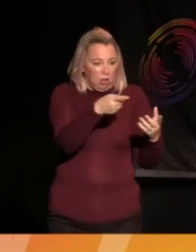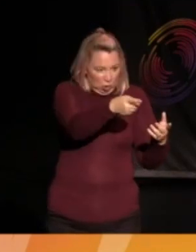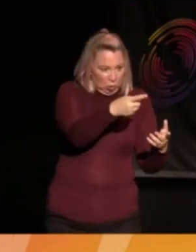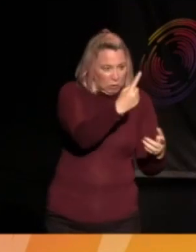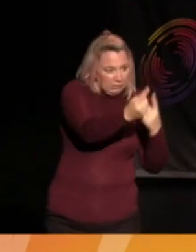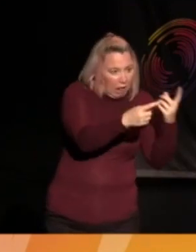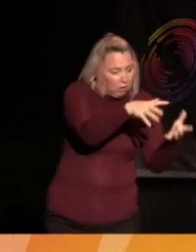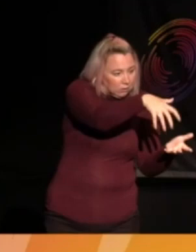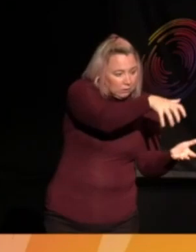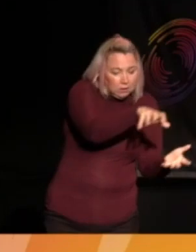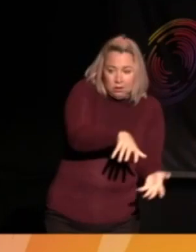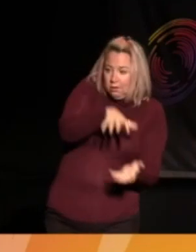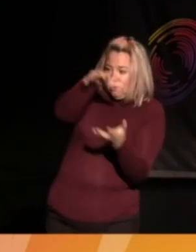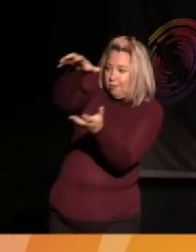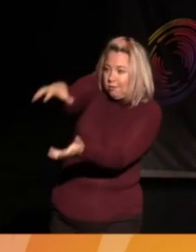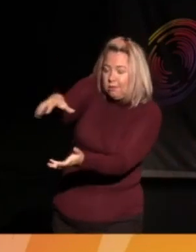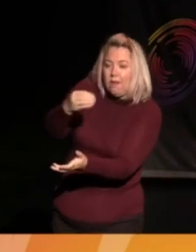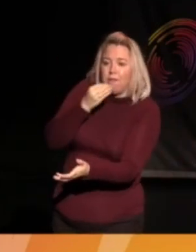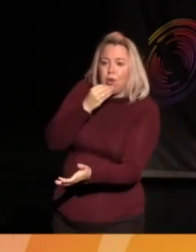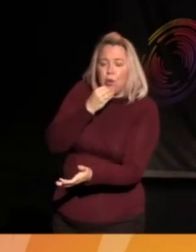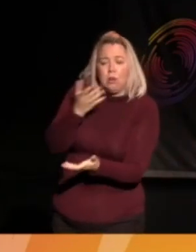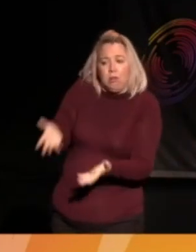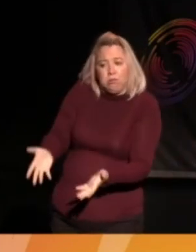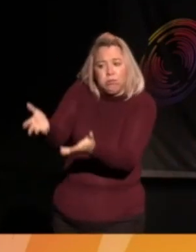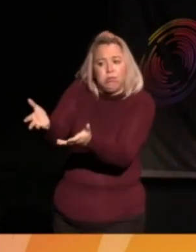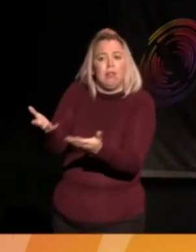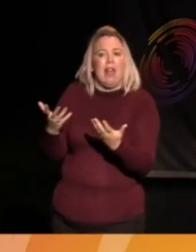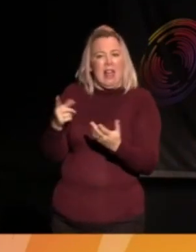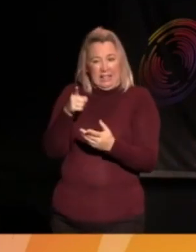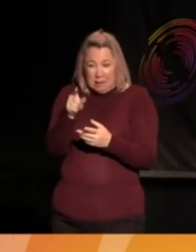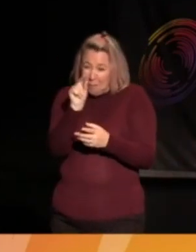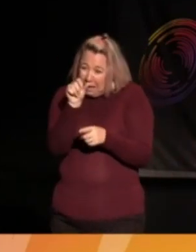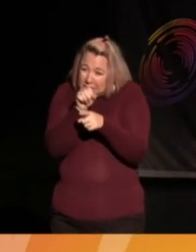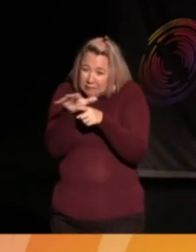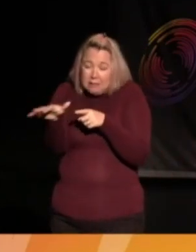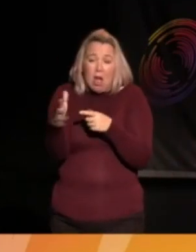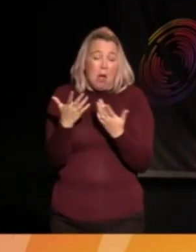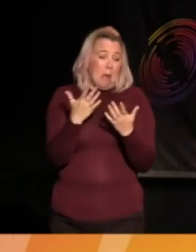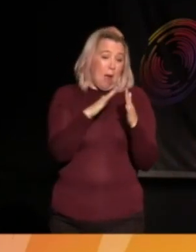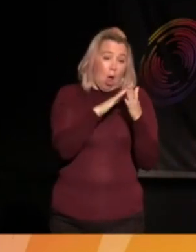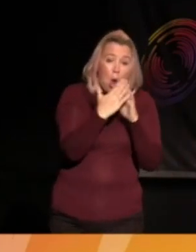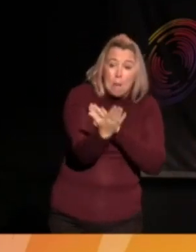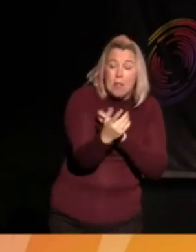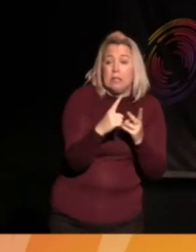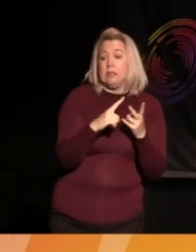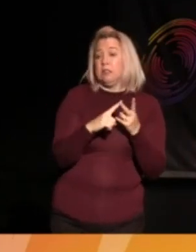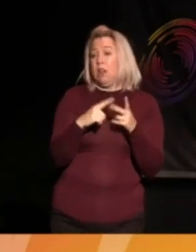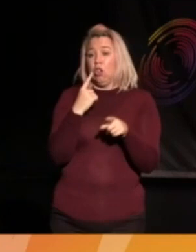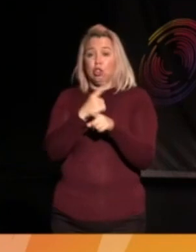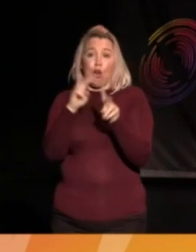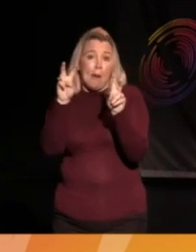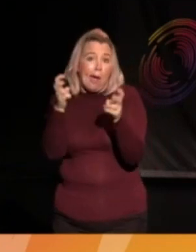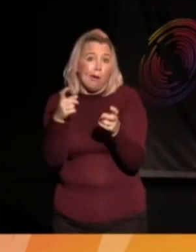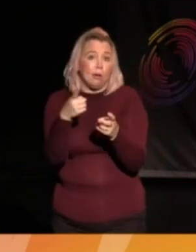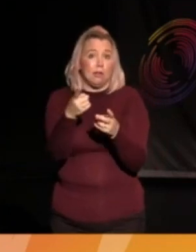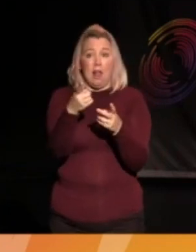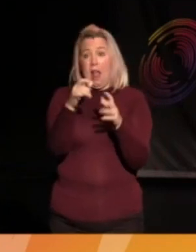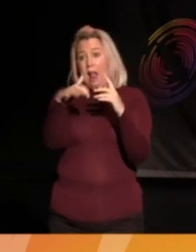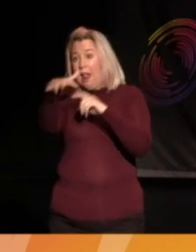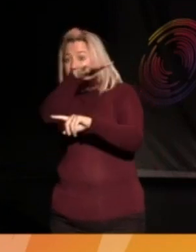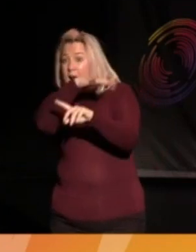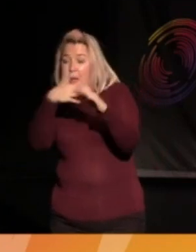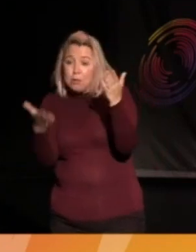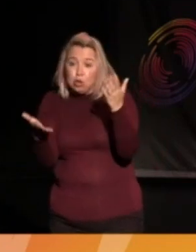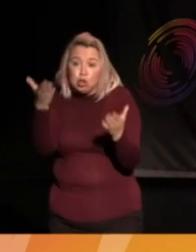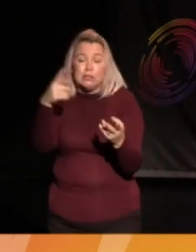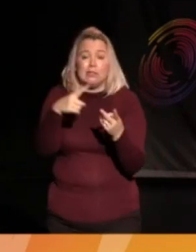they do make a difference. So whether we've been talking about children in care or homelessness, whether we've been talking about climate justice or the Equalities